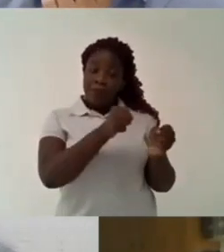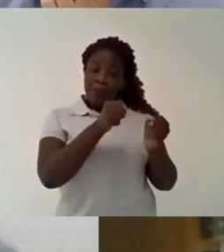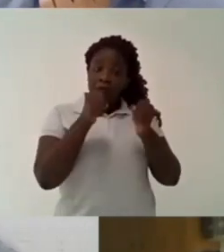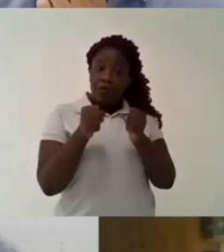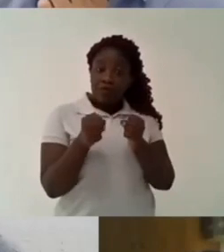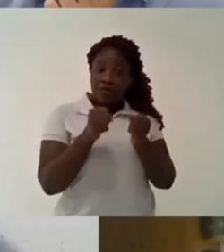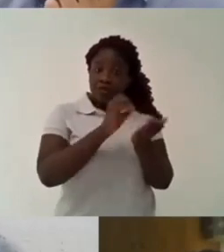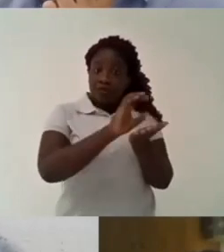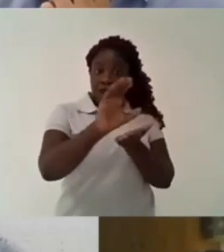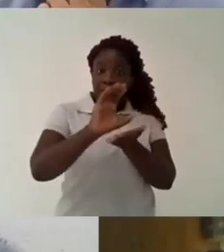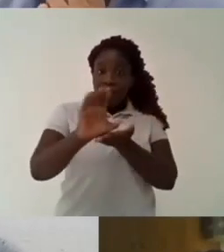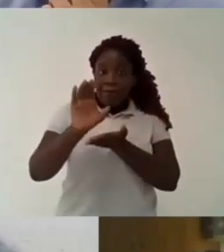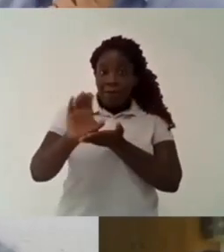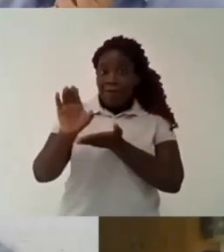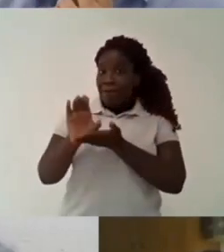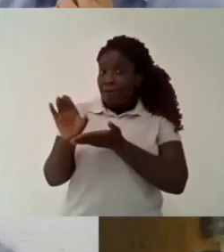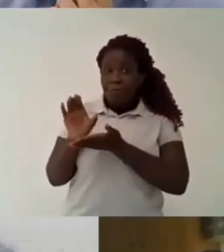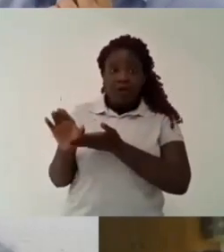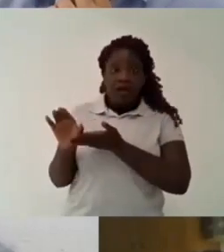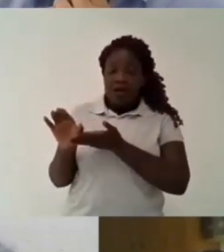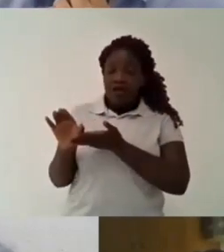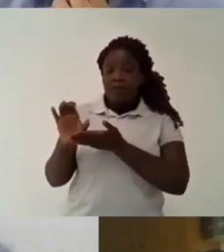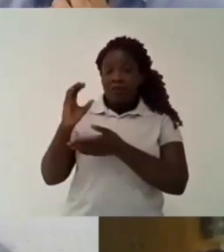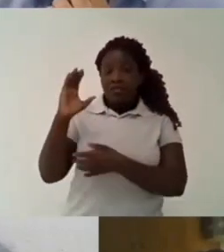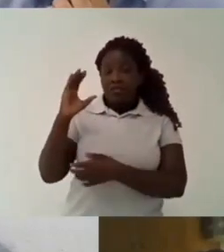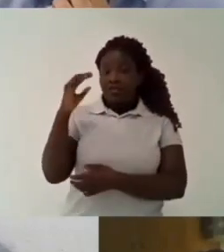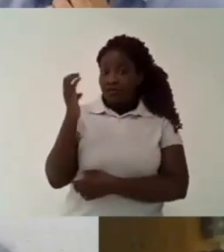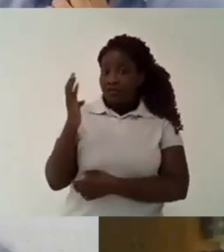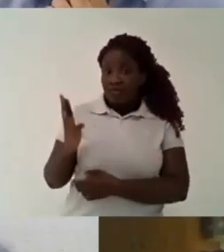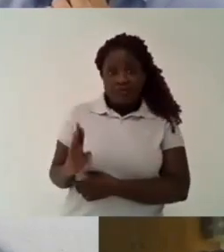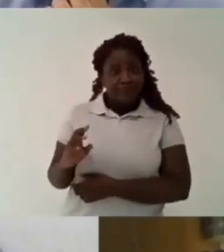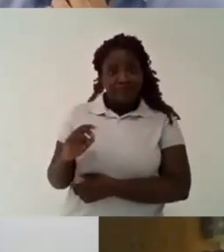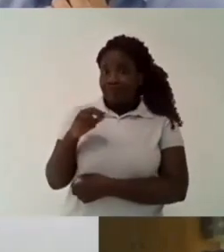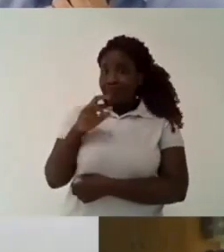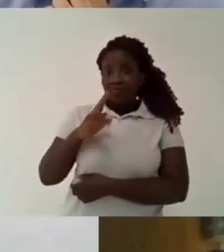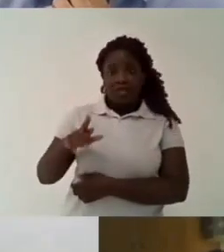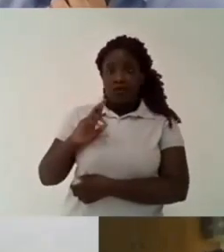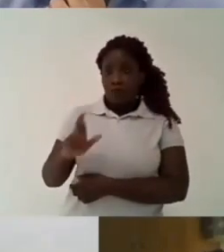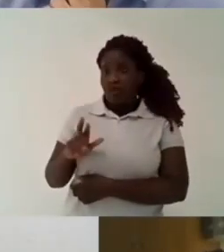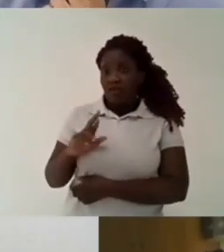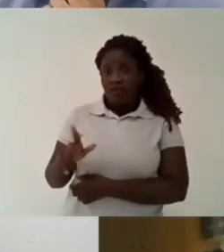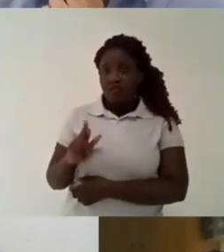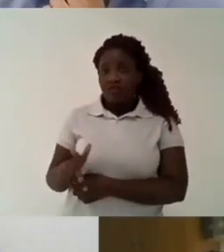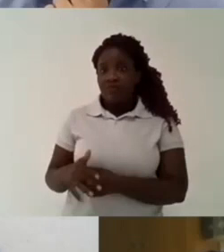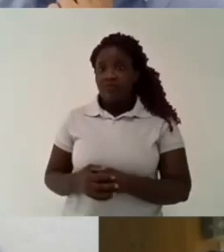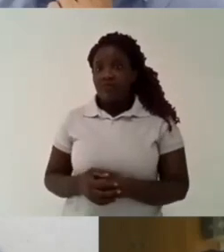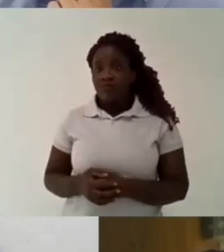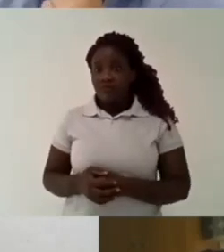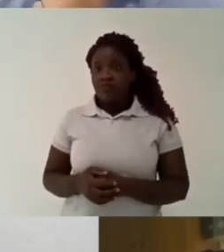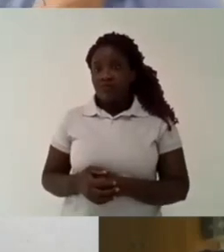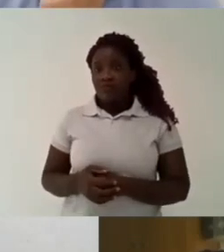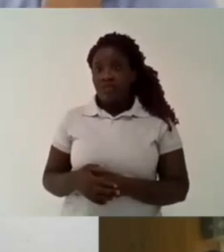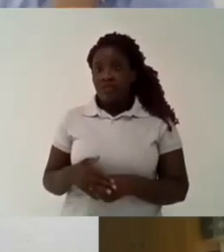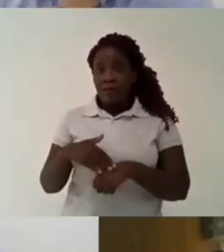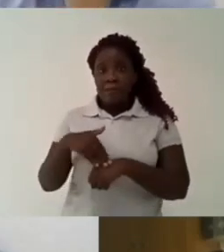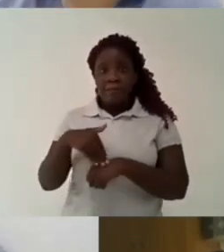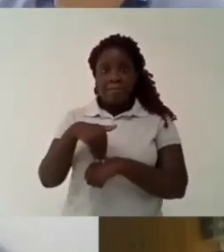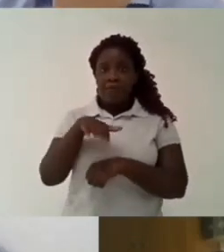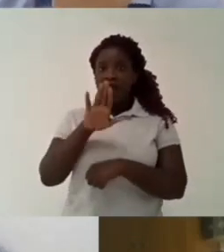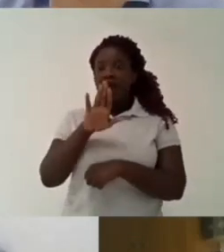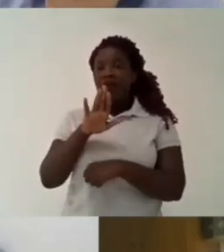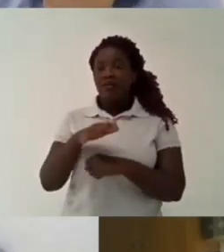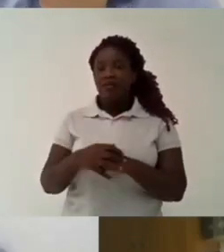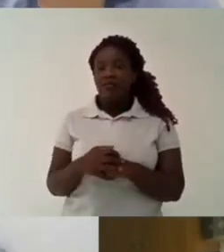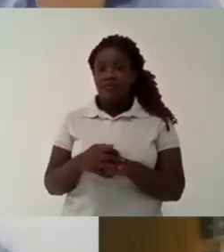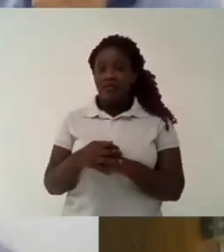but if but if the fund that uh we are talking about the fund that uh